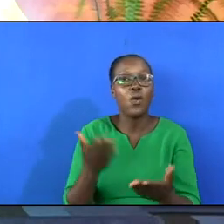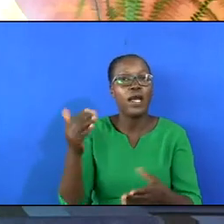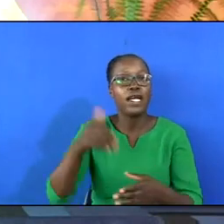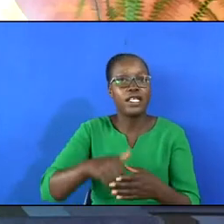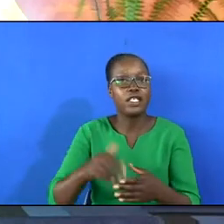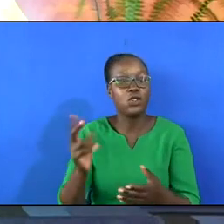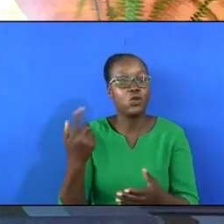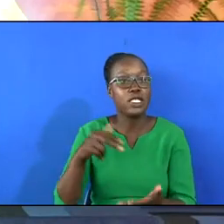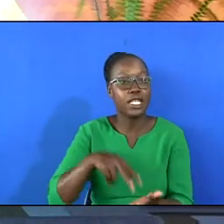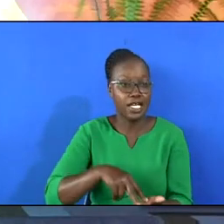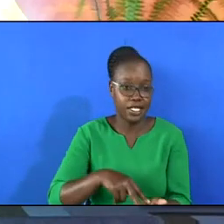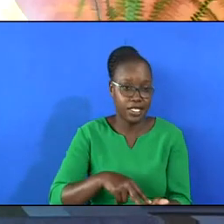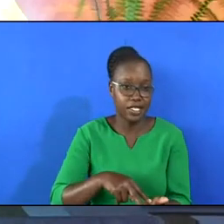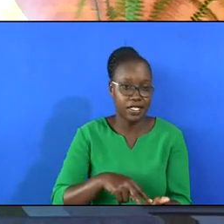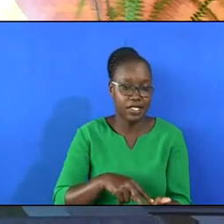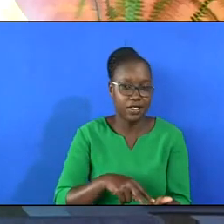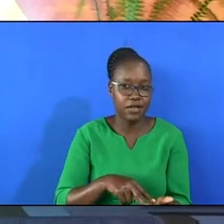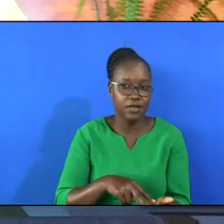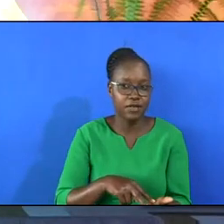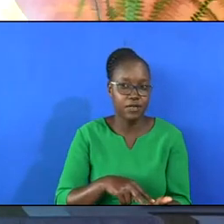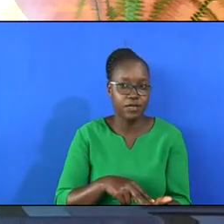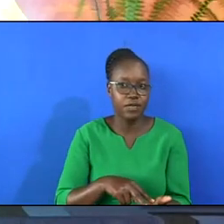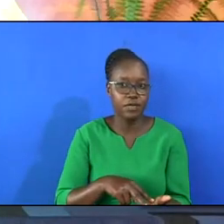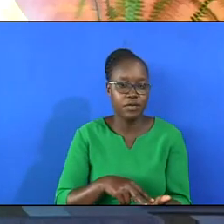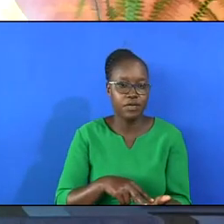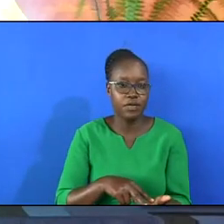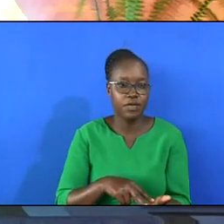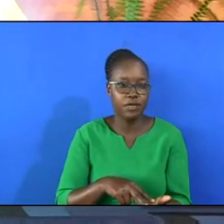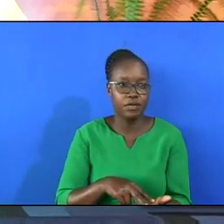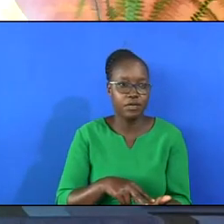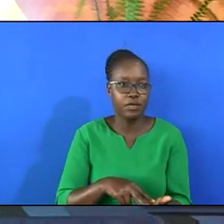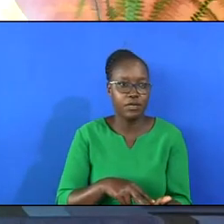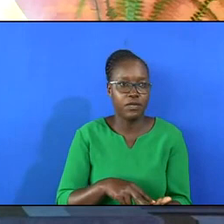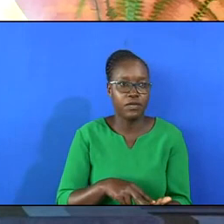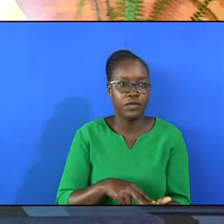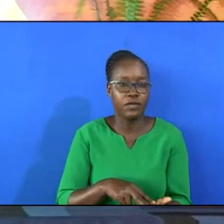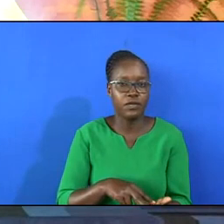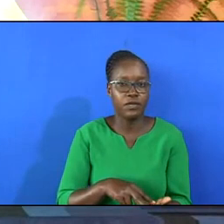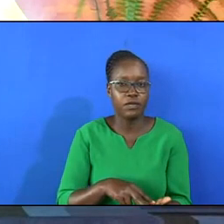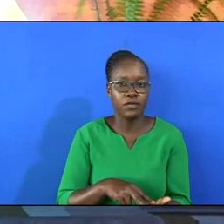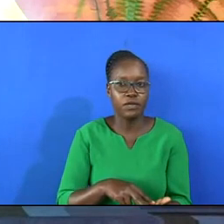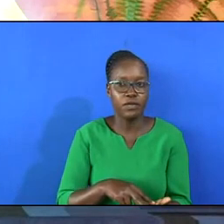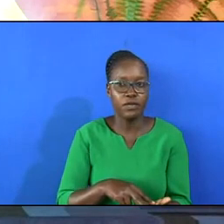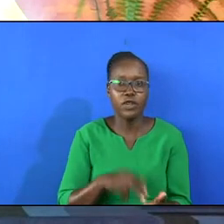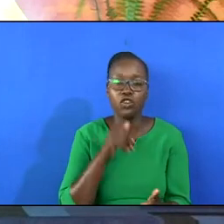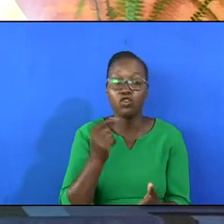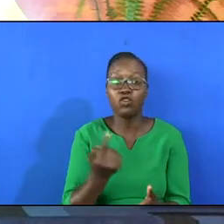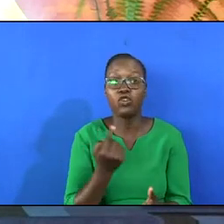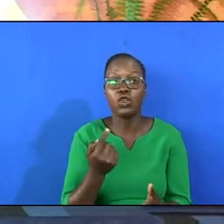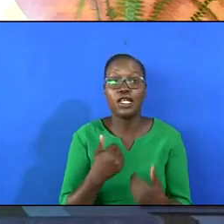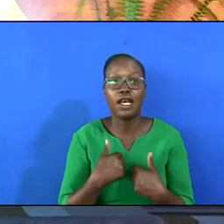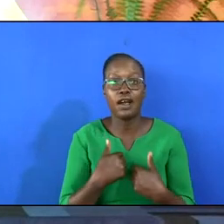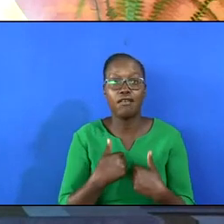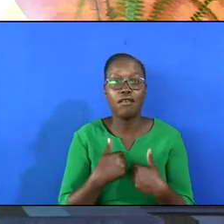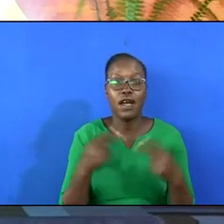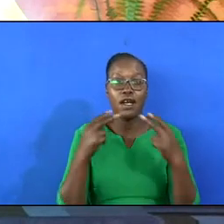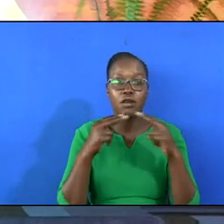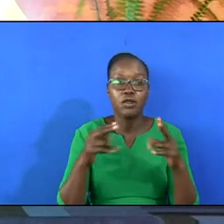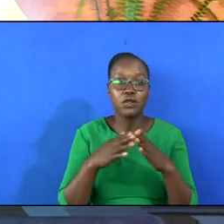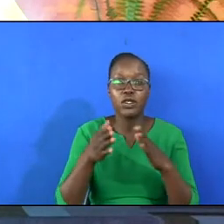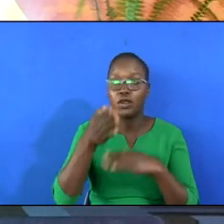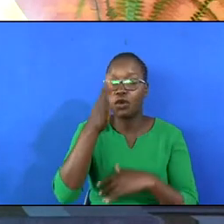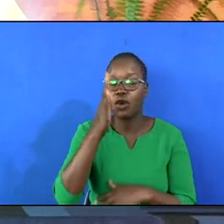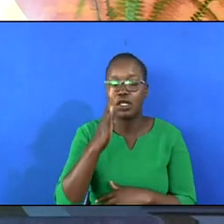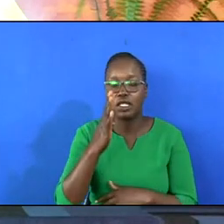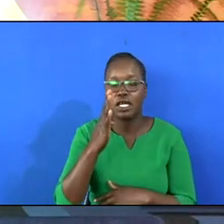wherein we stand. So what he's saying is we not only have peace with